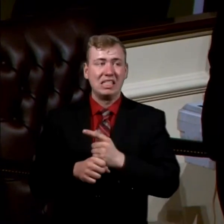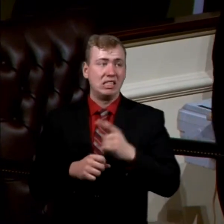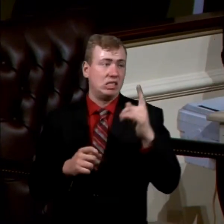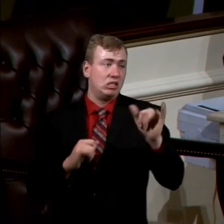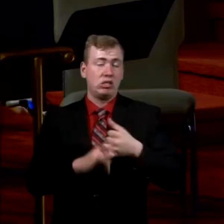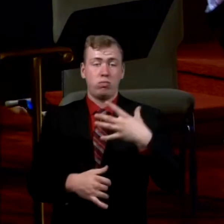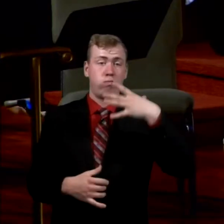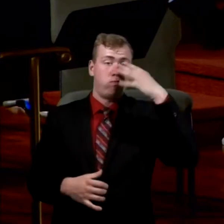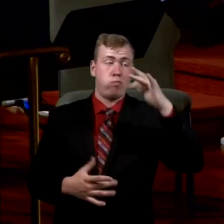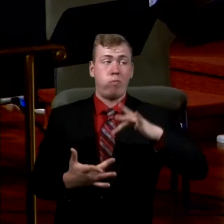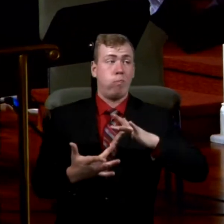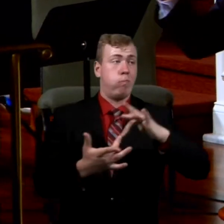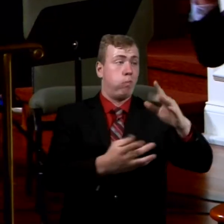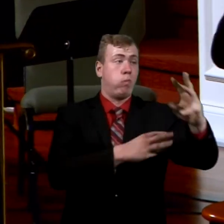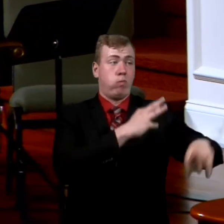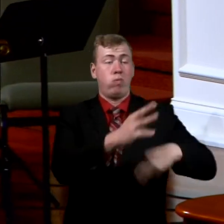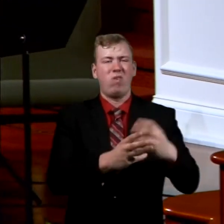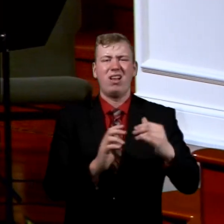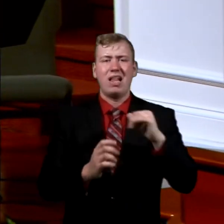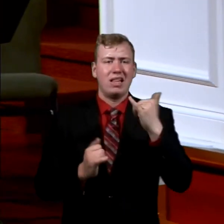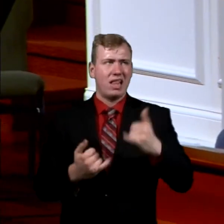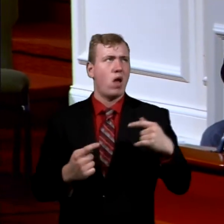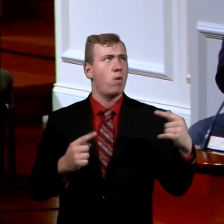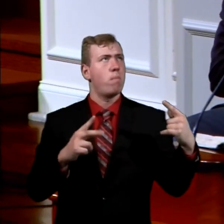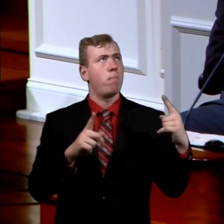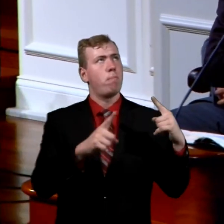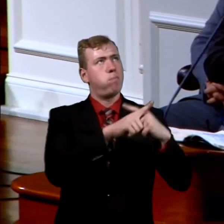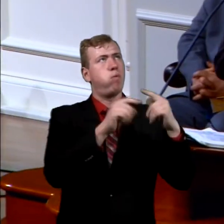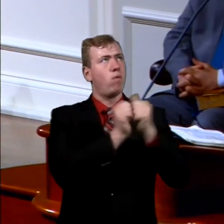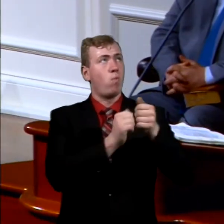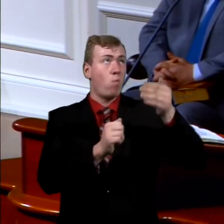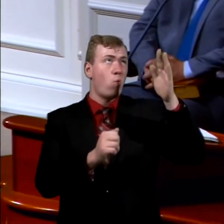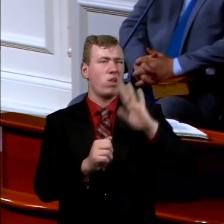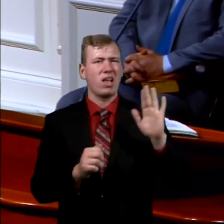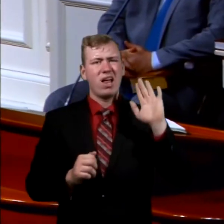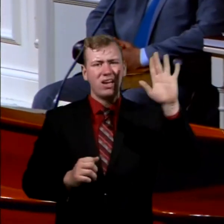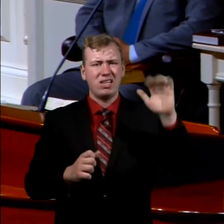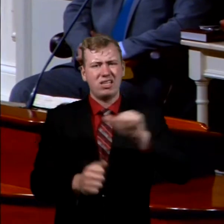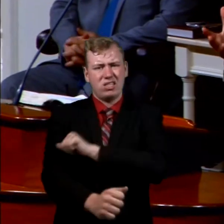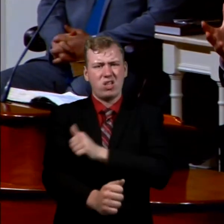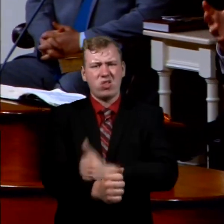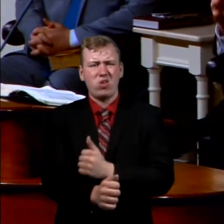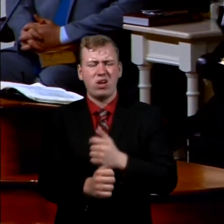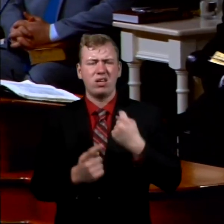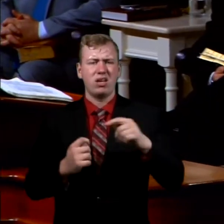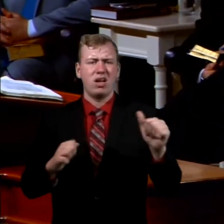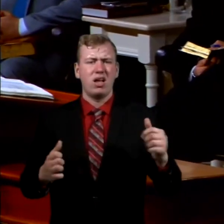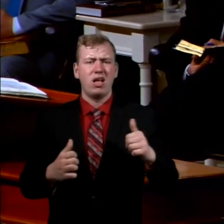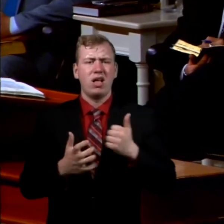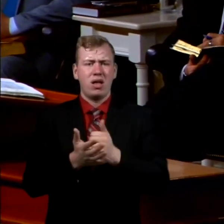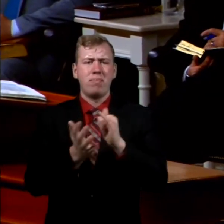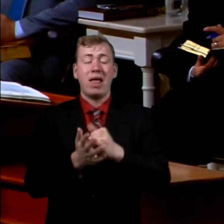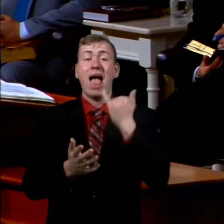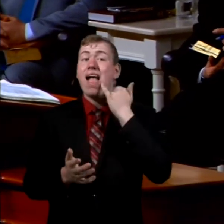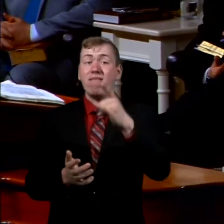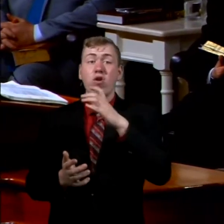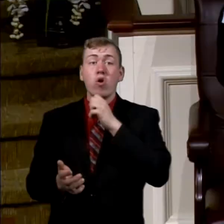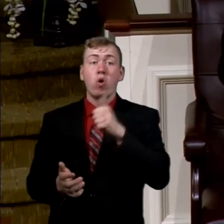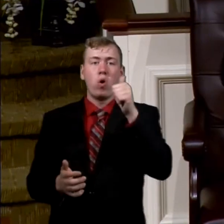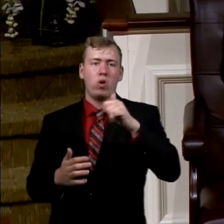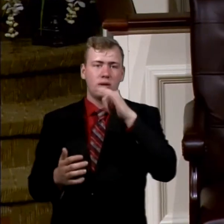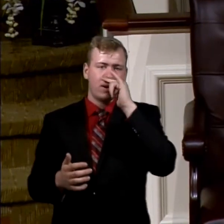When all of a sudden they've got cattywampus with God and his authorities and all that stuff and trying to help that. And by the way, if you're an older child,